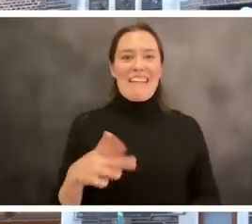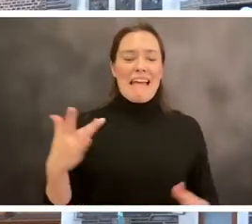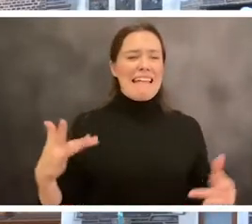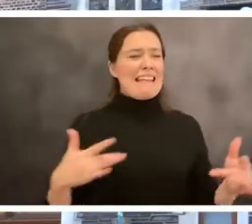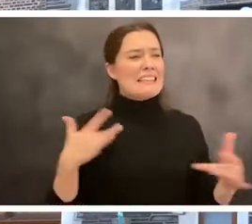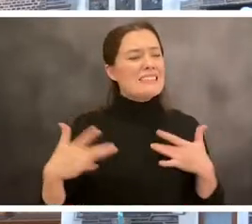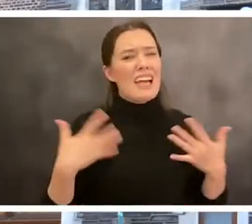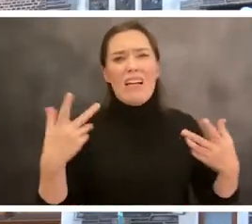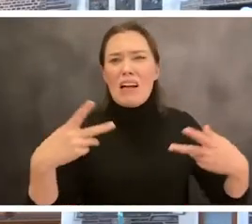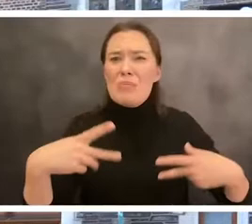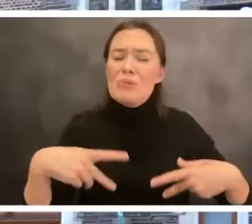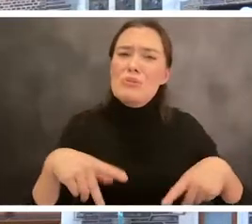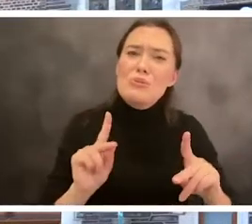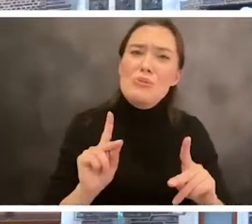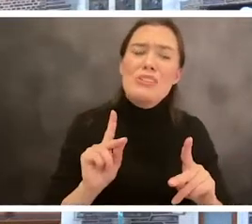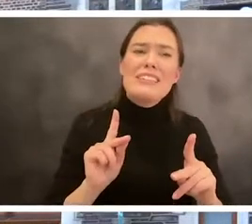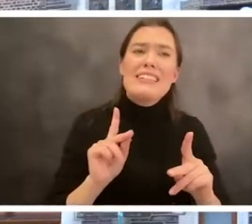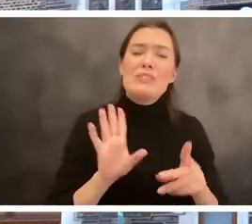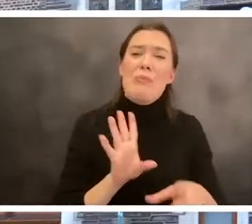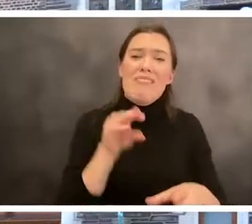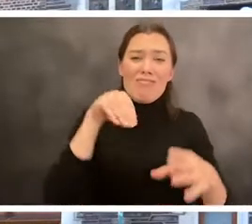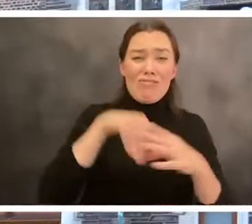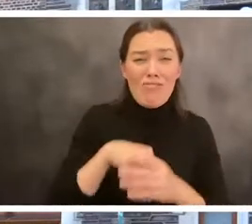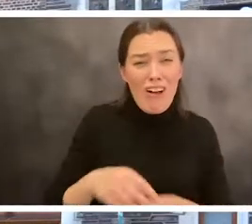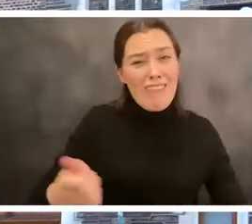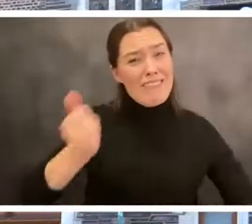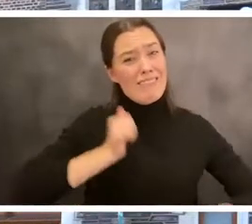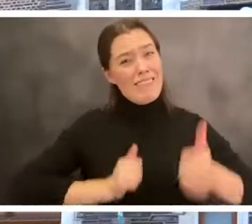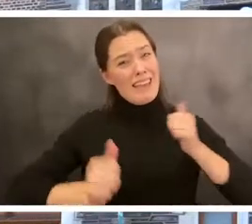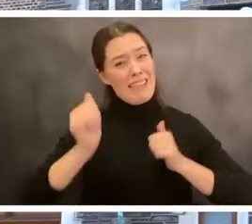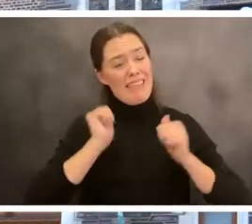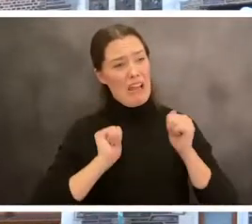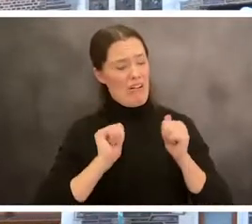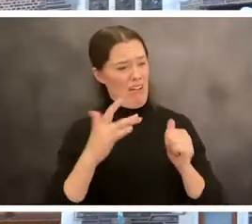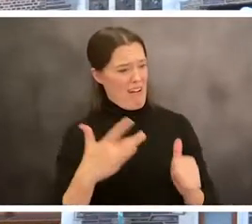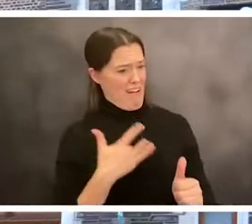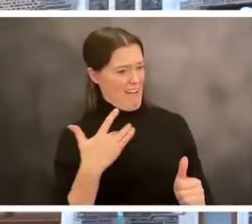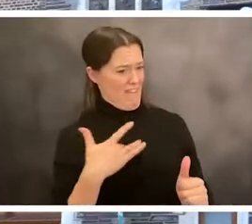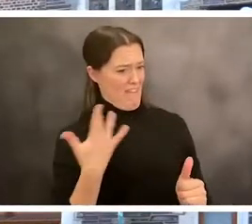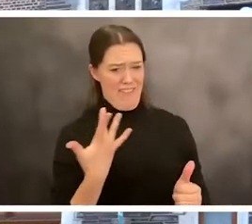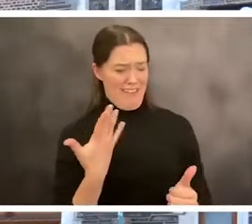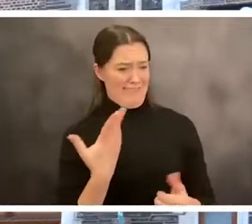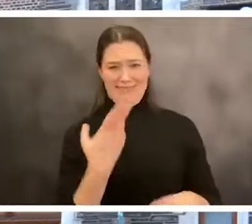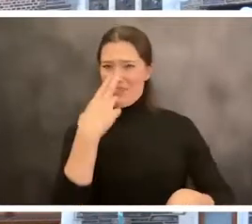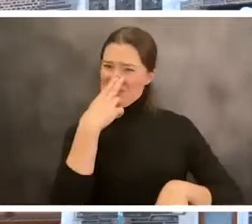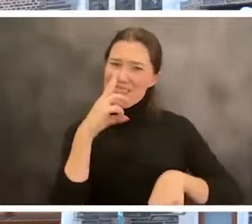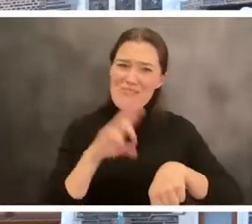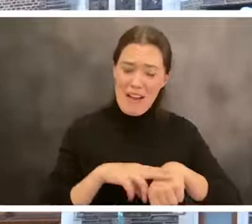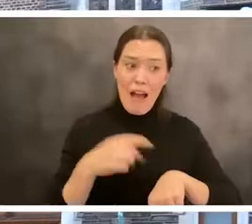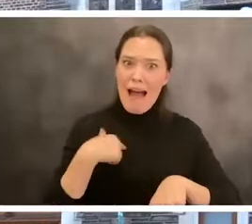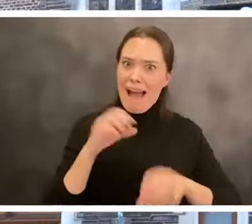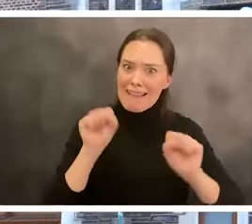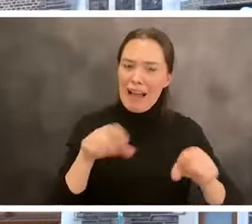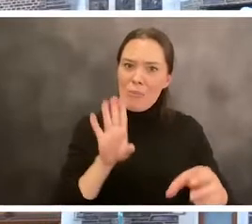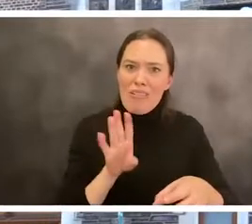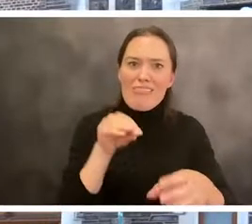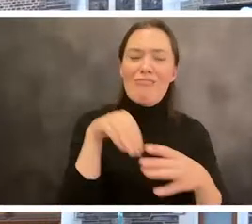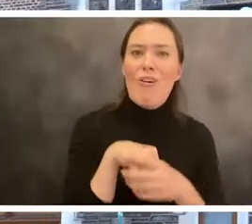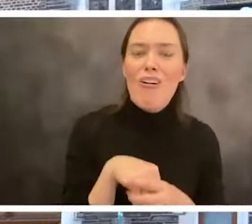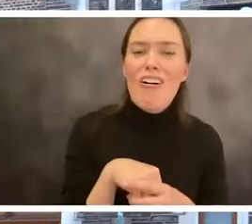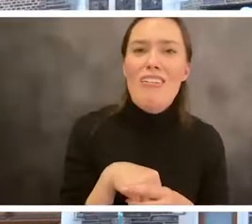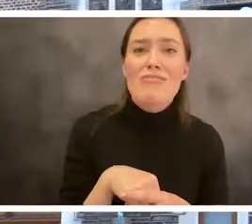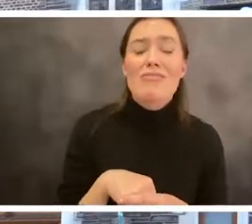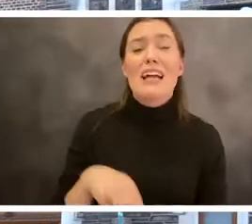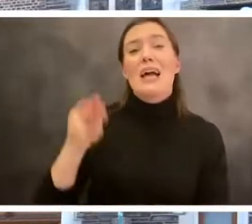exciting invitation into the theater at, you know, at a level that sort of was fun for me and that I could do. And